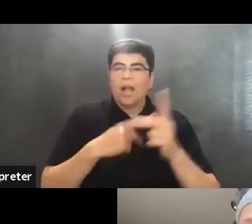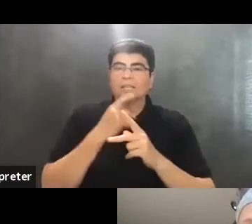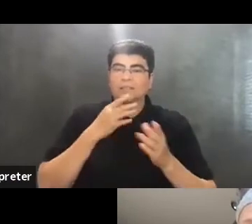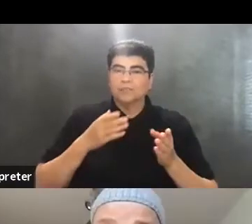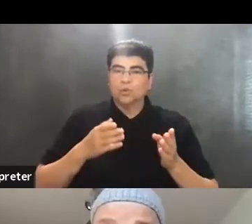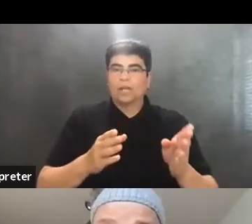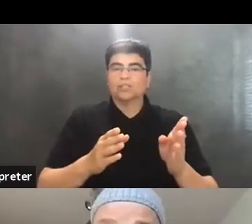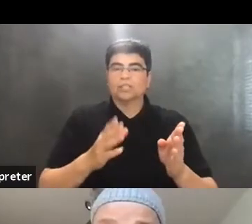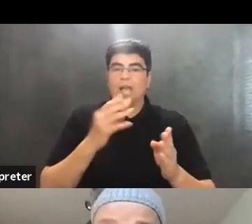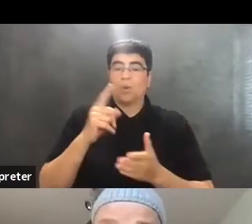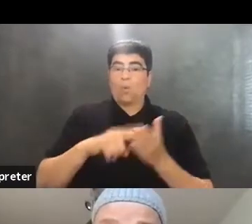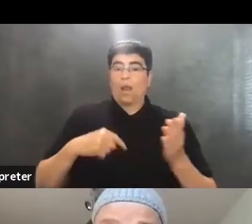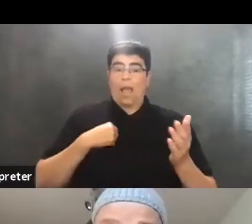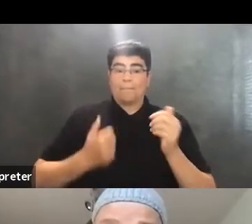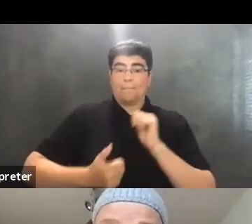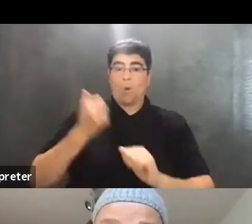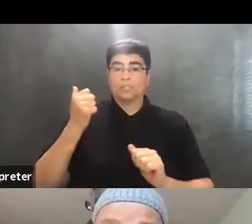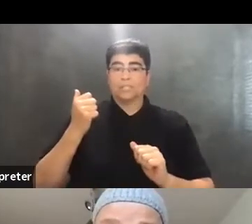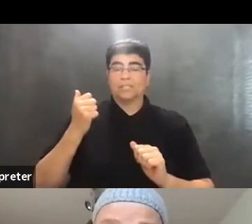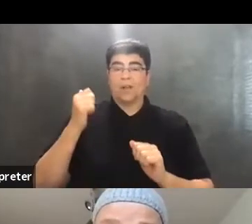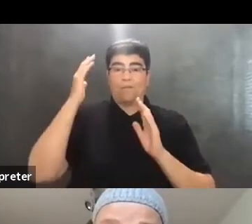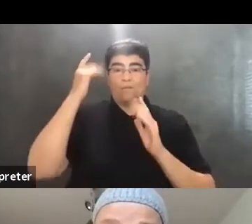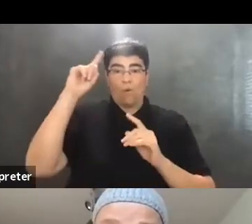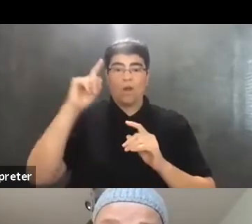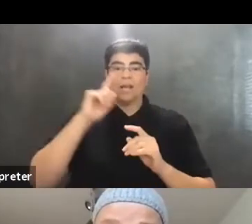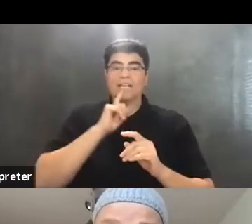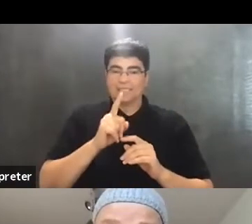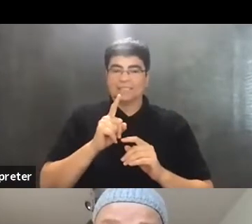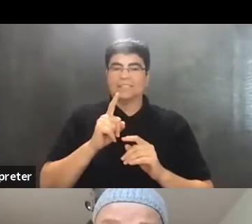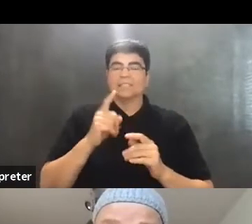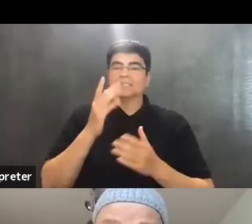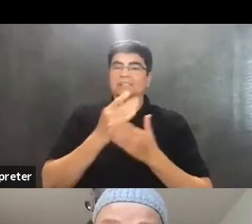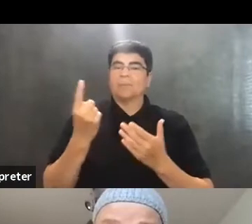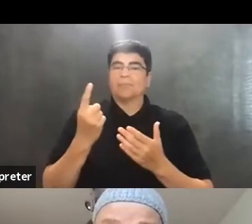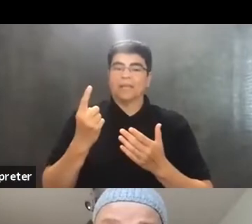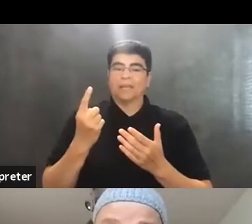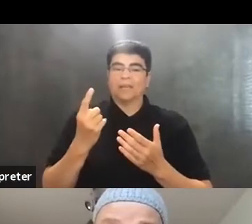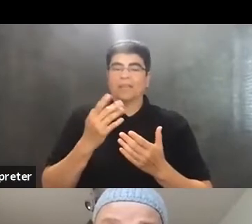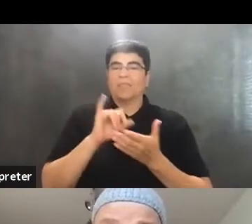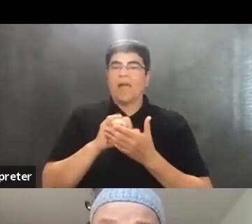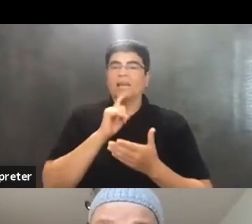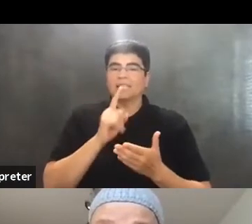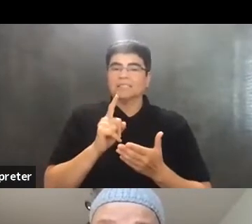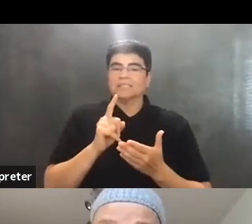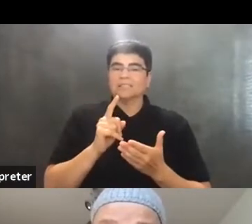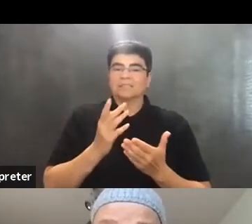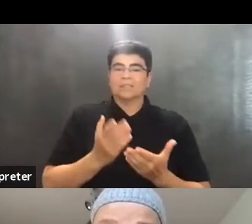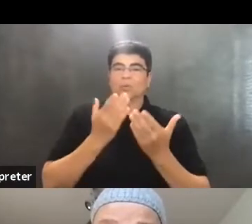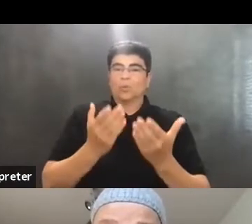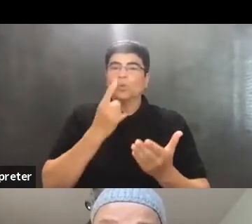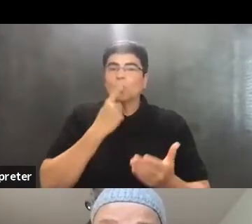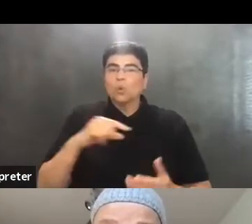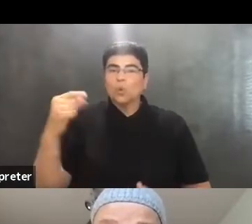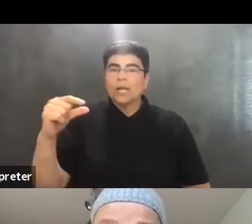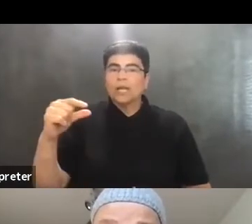And what I am most hopefully hopeful for is something that is green and red